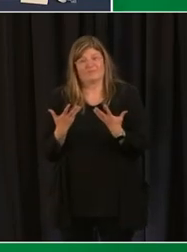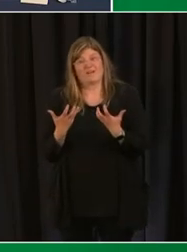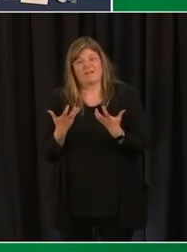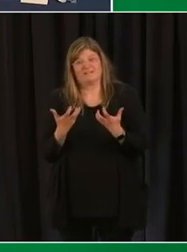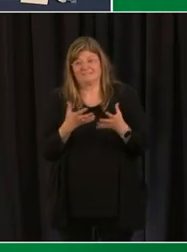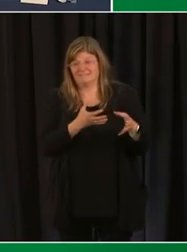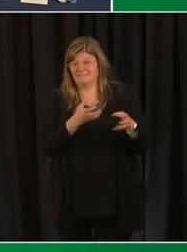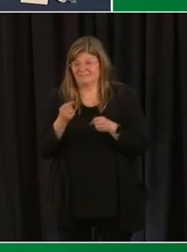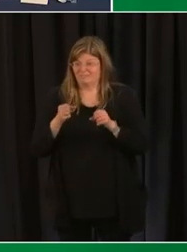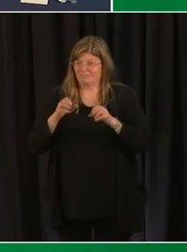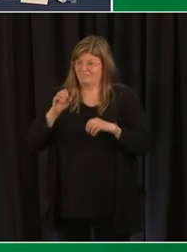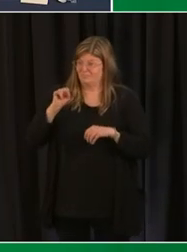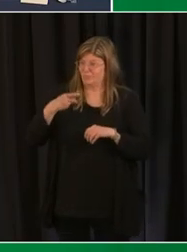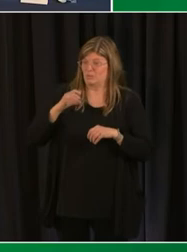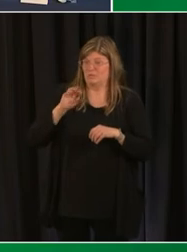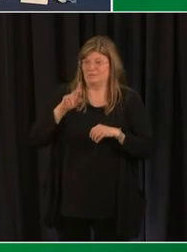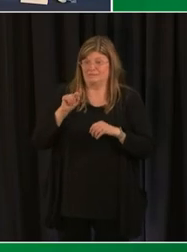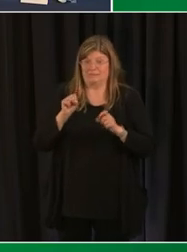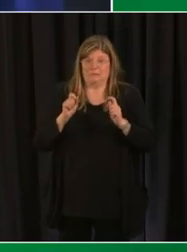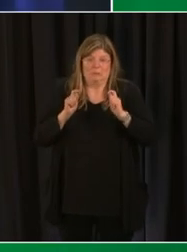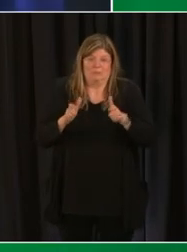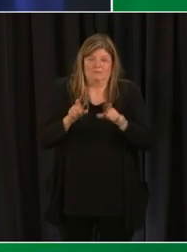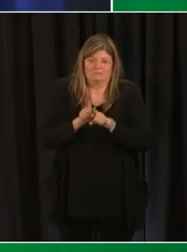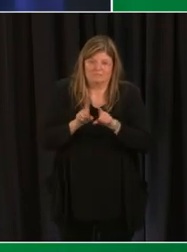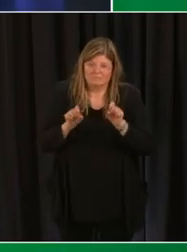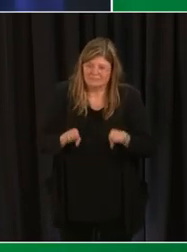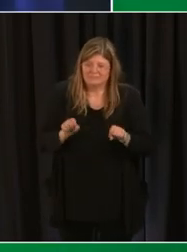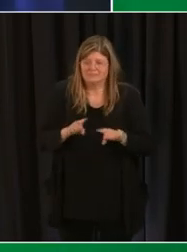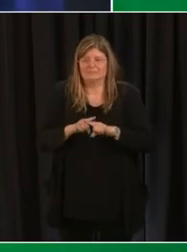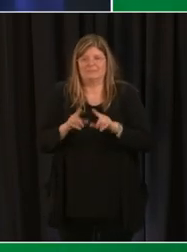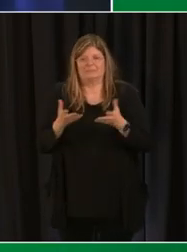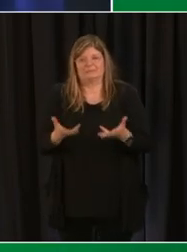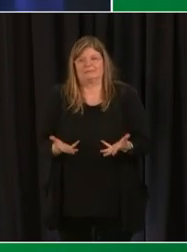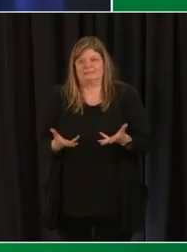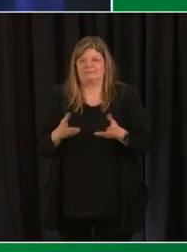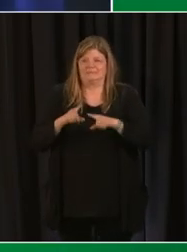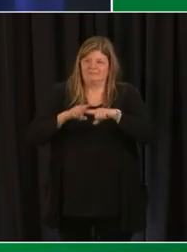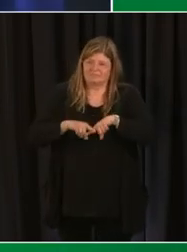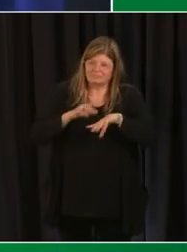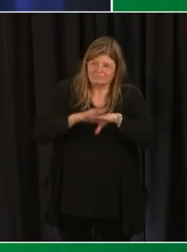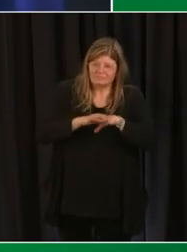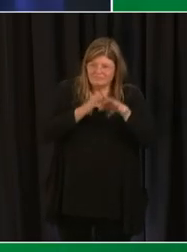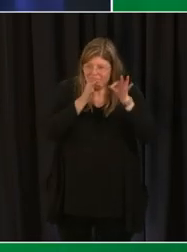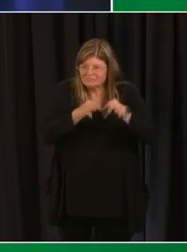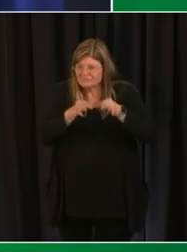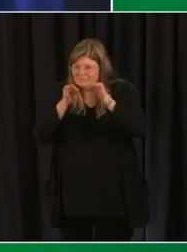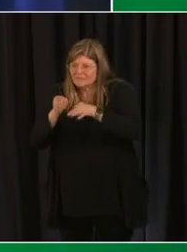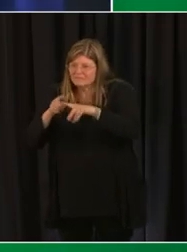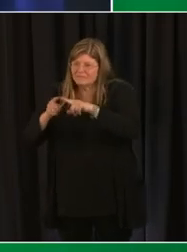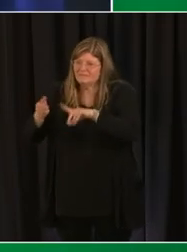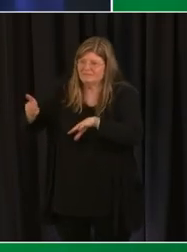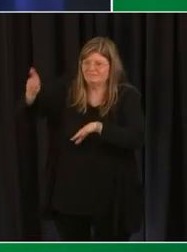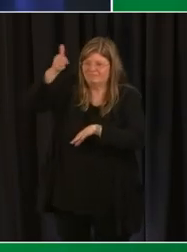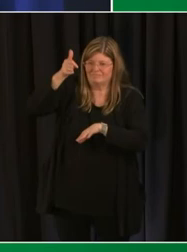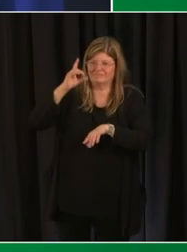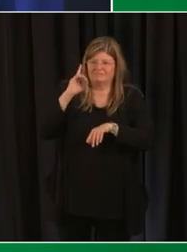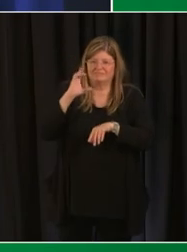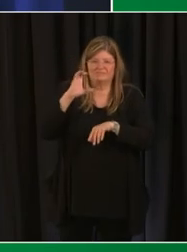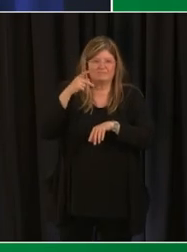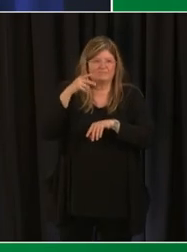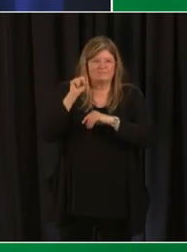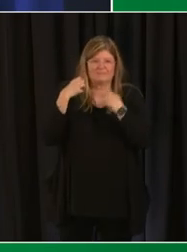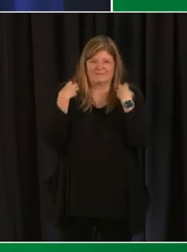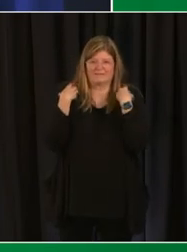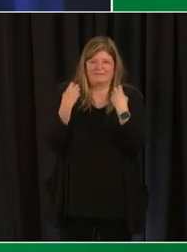sports as quickly as we can uh that is heavily dependent upon uh determinations from dc health on uh